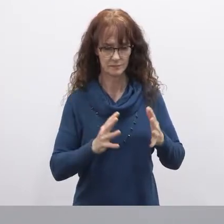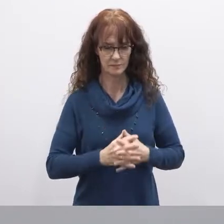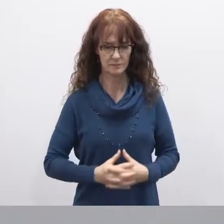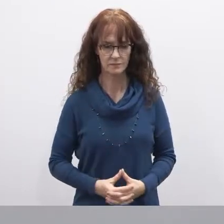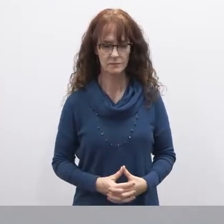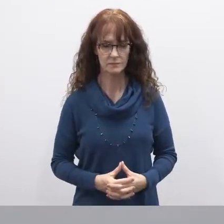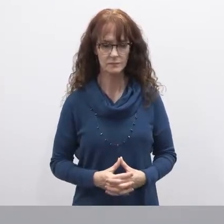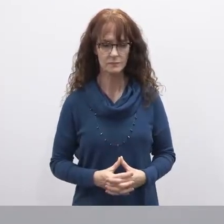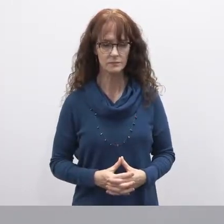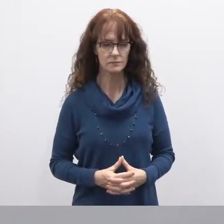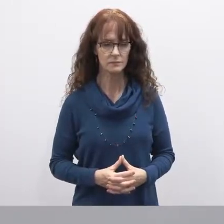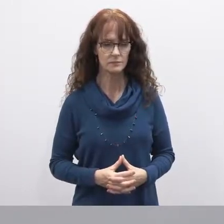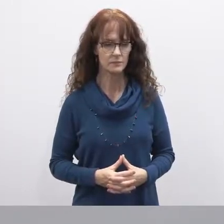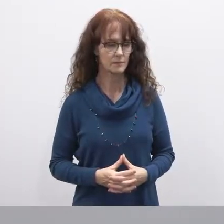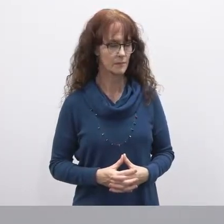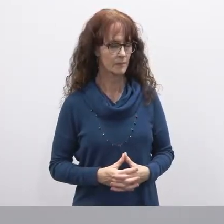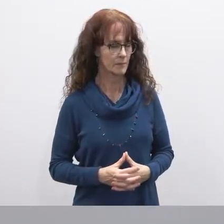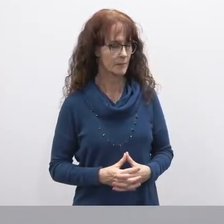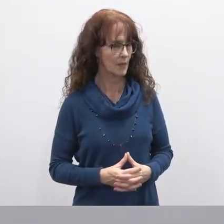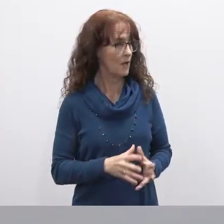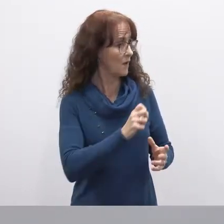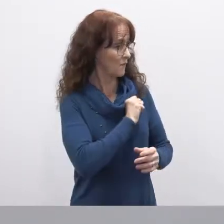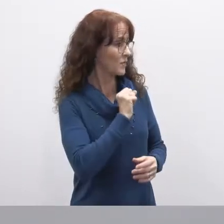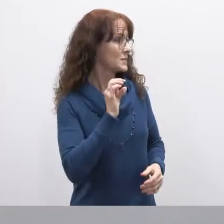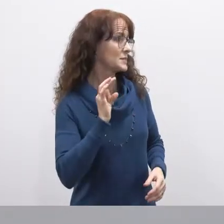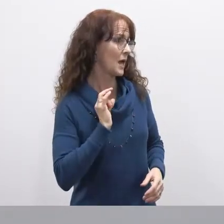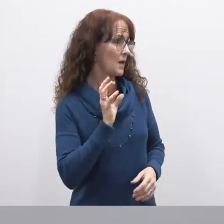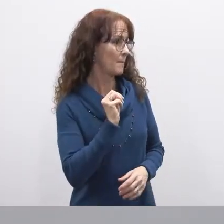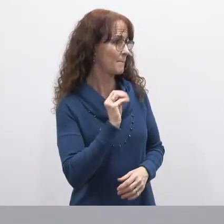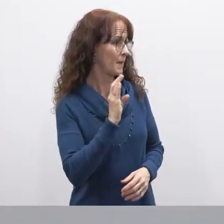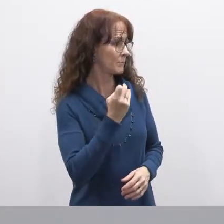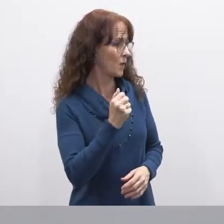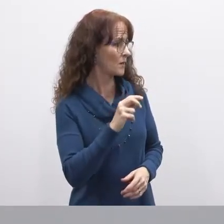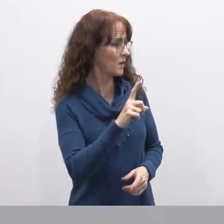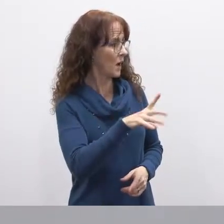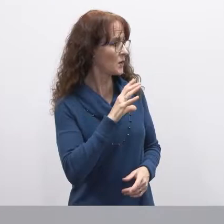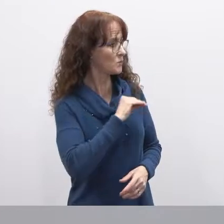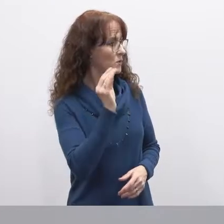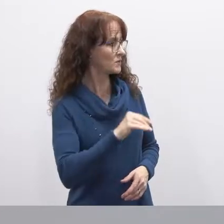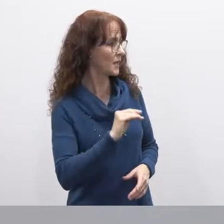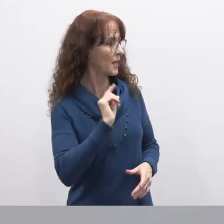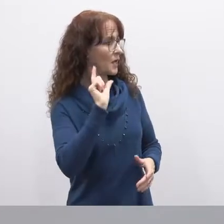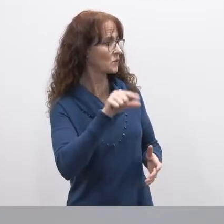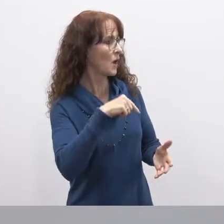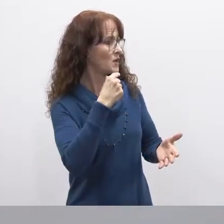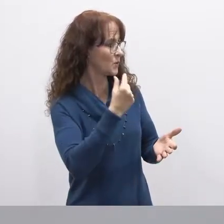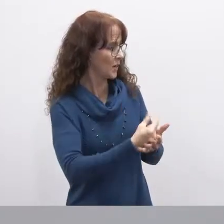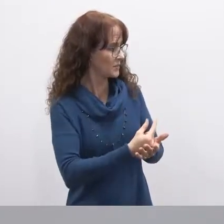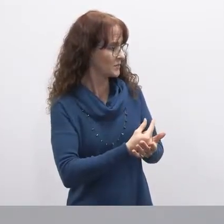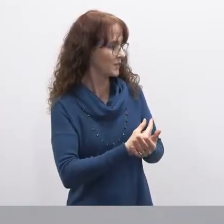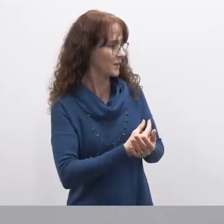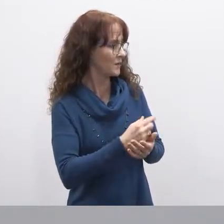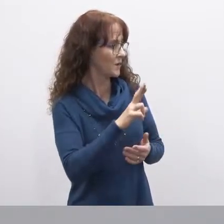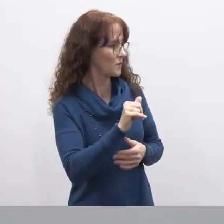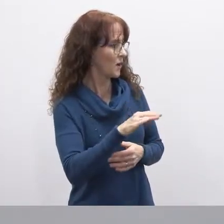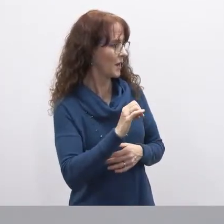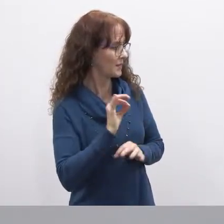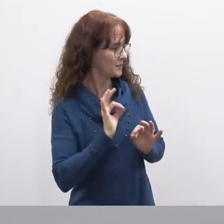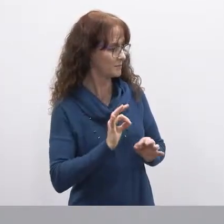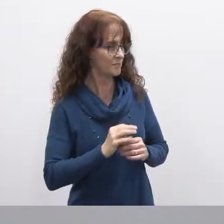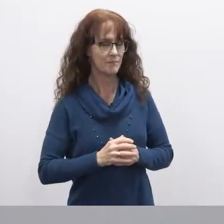and to um the staff at mcbride for that hundred percent graduation rate uh as well